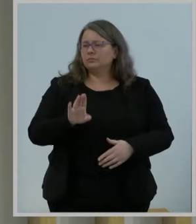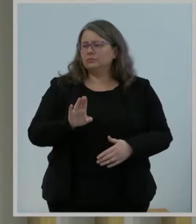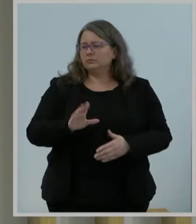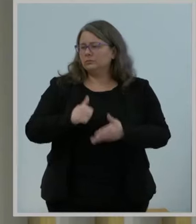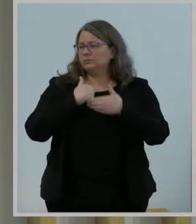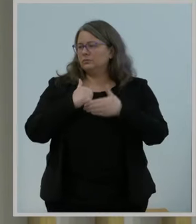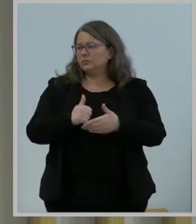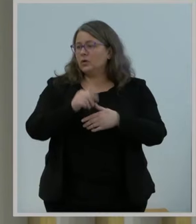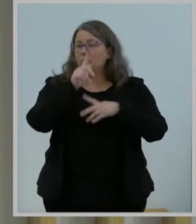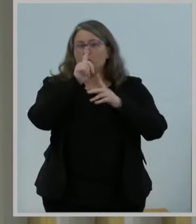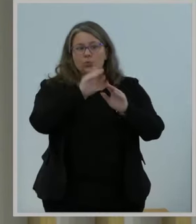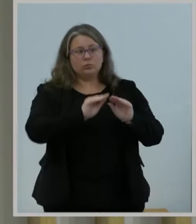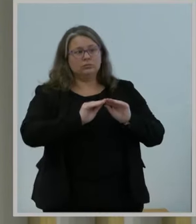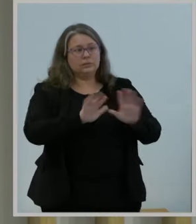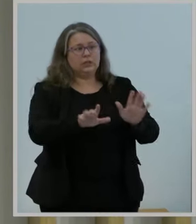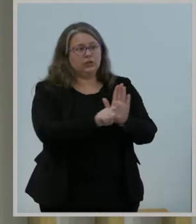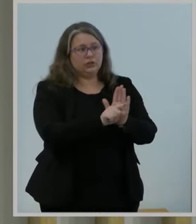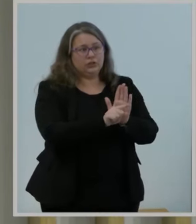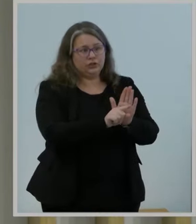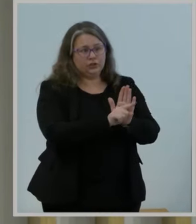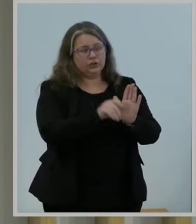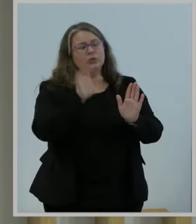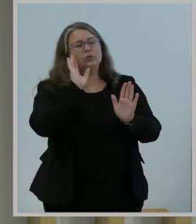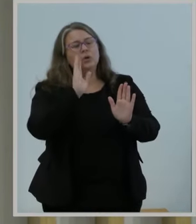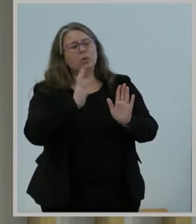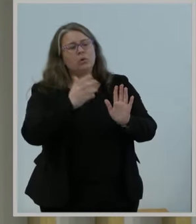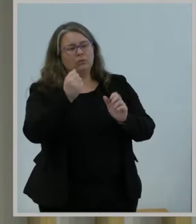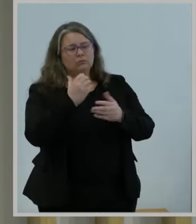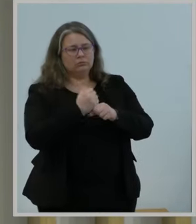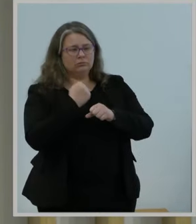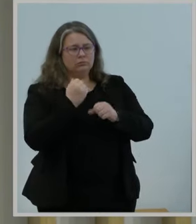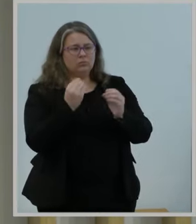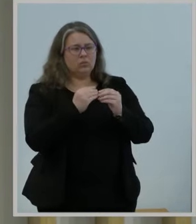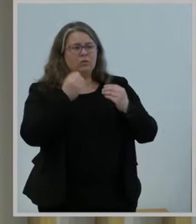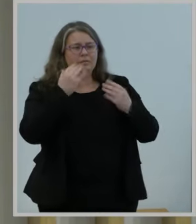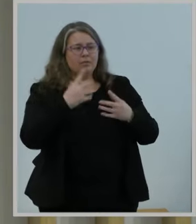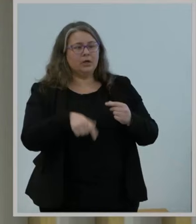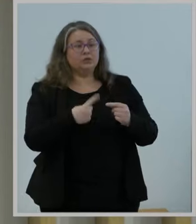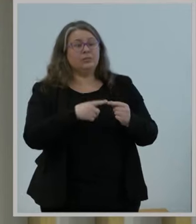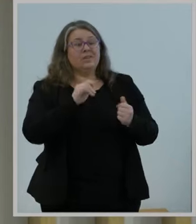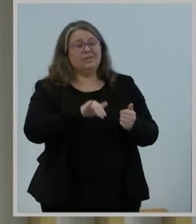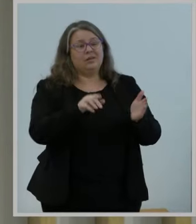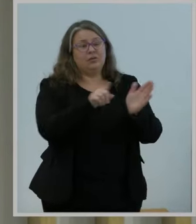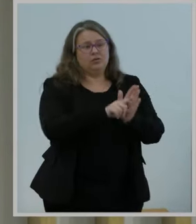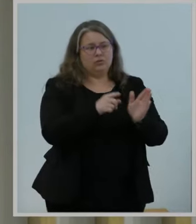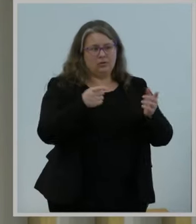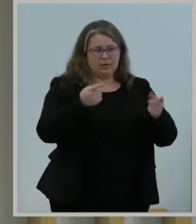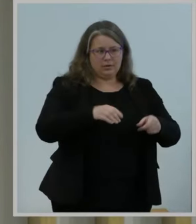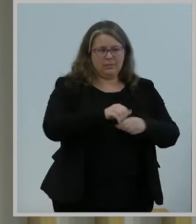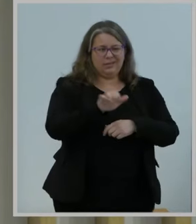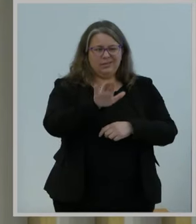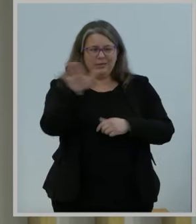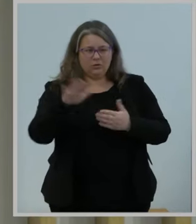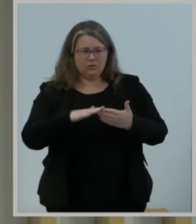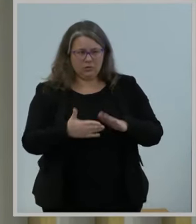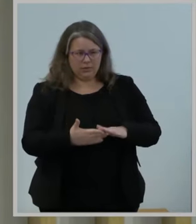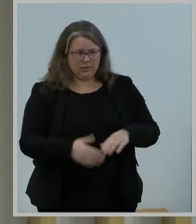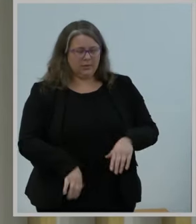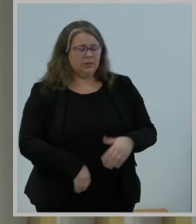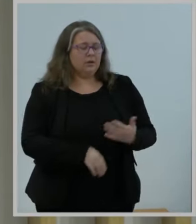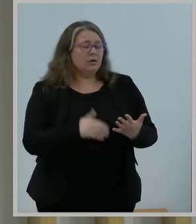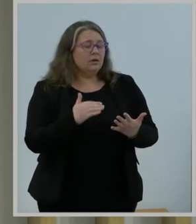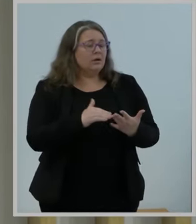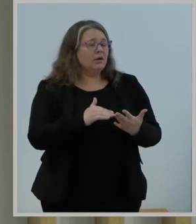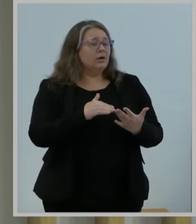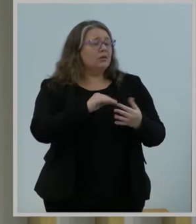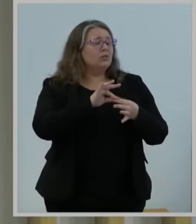where and to what extent these alerts are available in their communities. Then, with an eye to the future, we announce we seeking